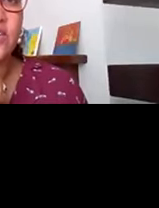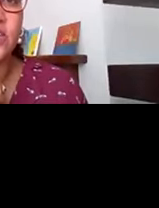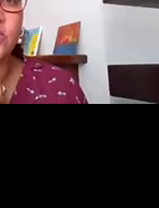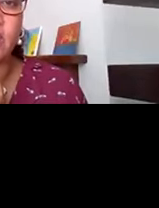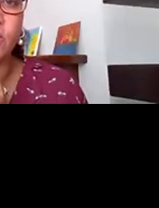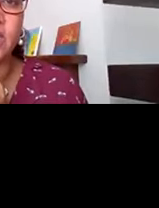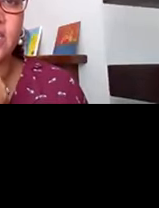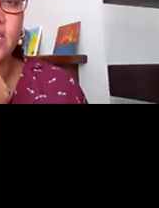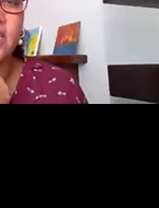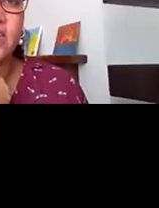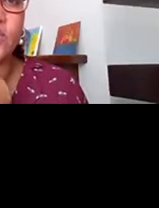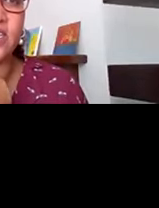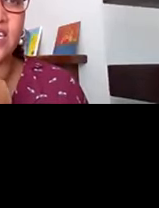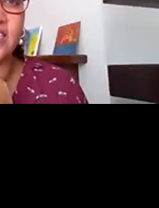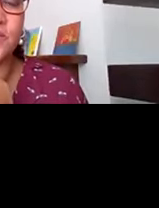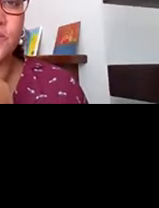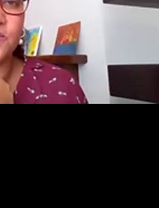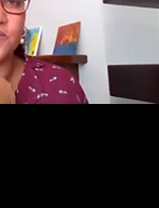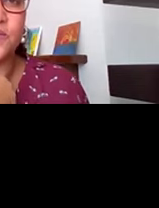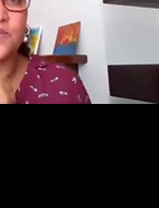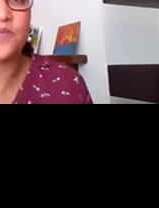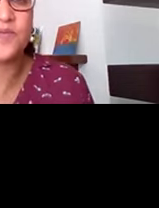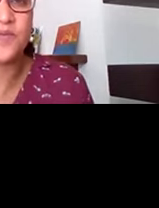work, day to day work, wouldn't it?